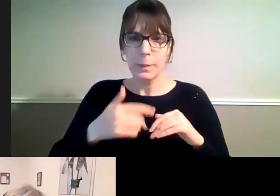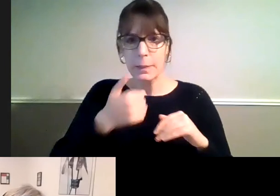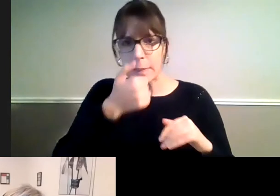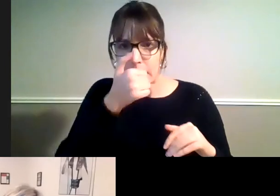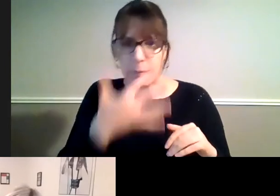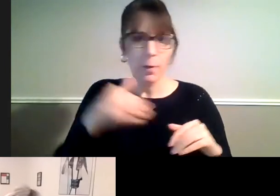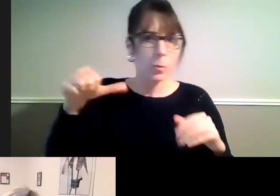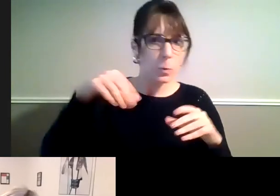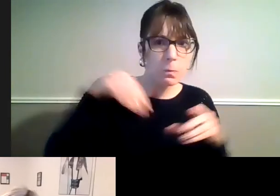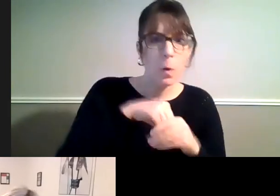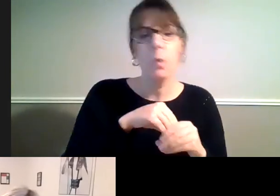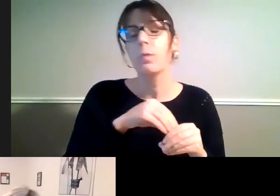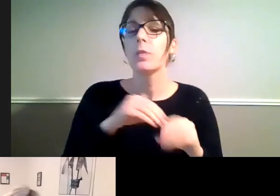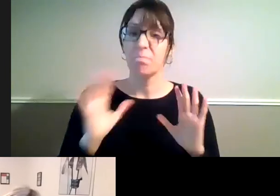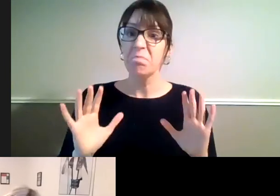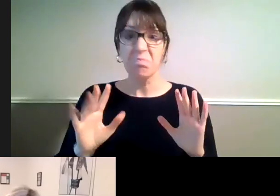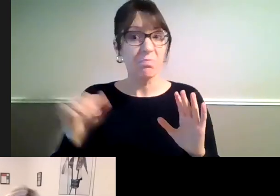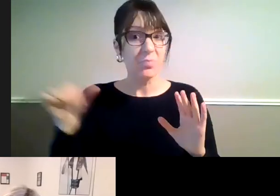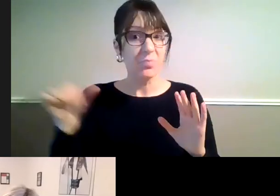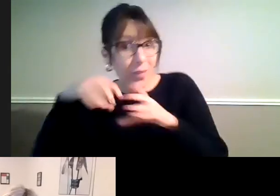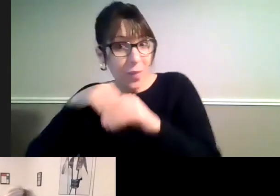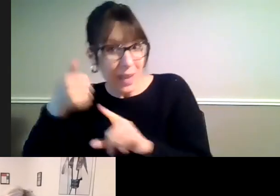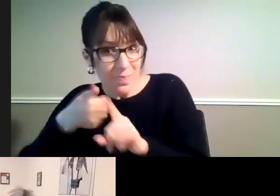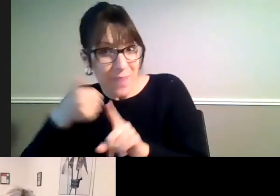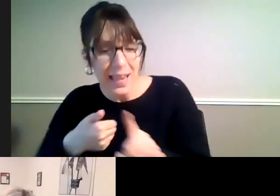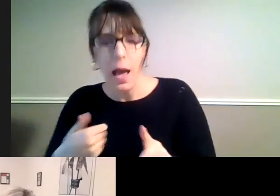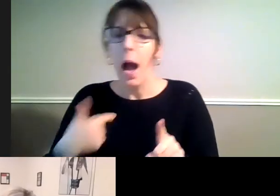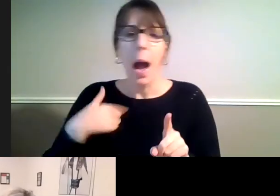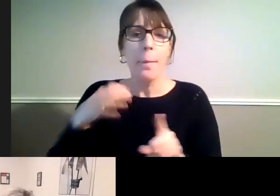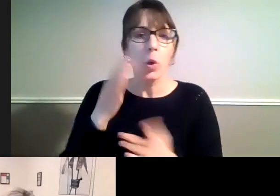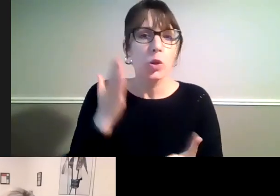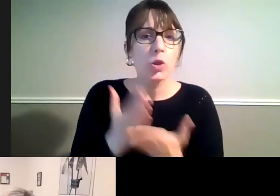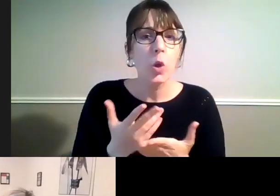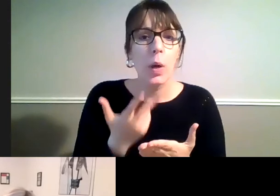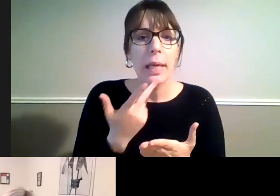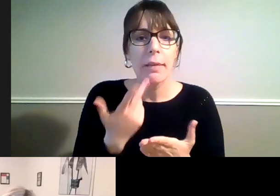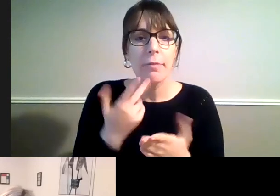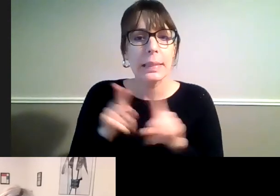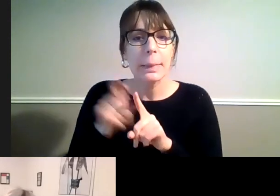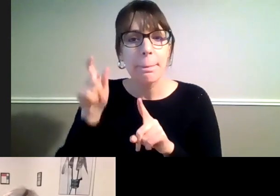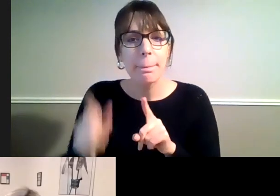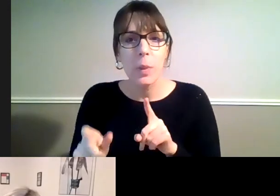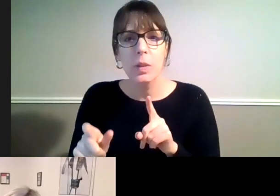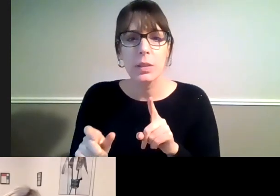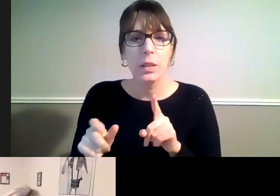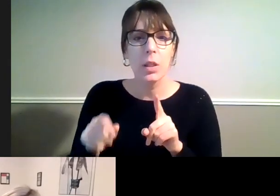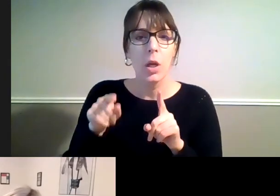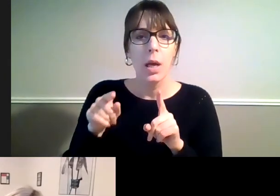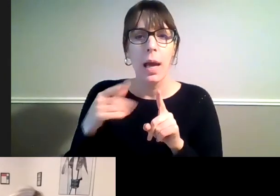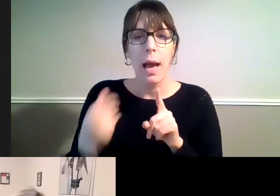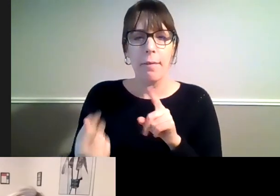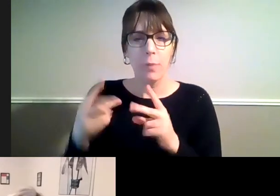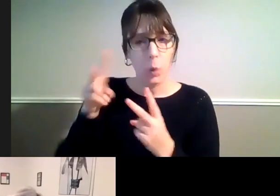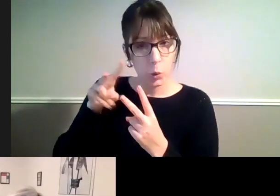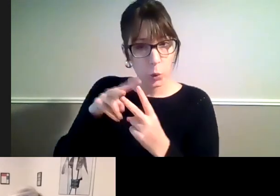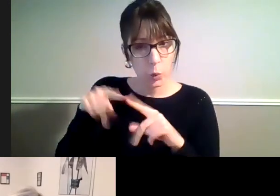reflection here. I'm not sure if it's the same person so please write to me in the chat if it is. It's come through through two different names to